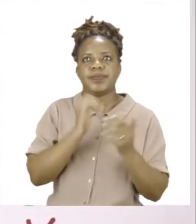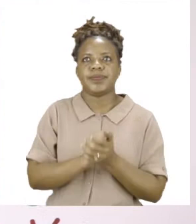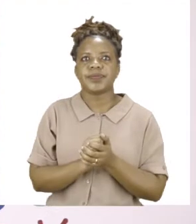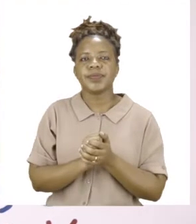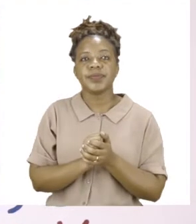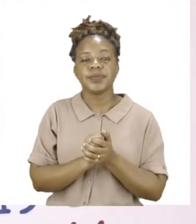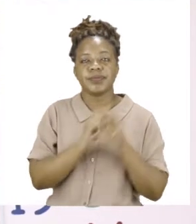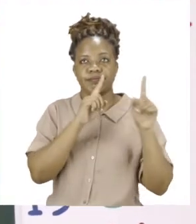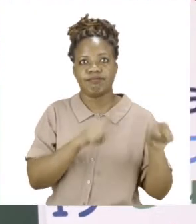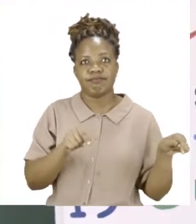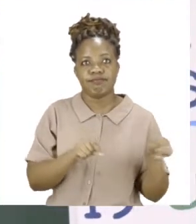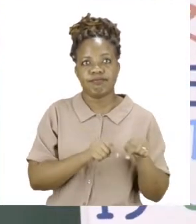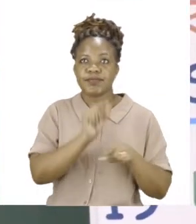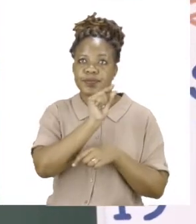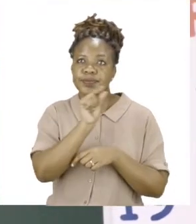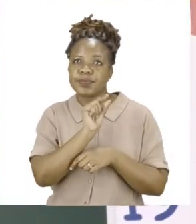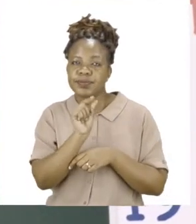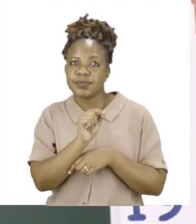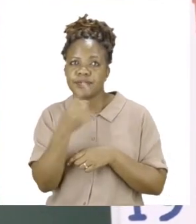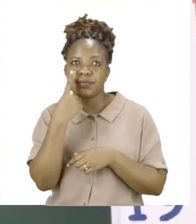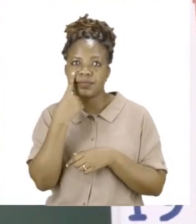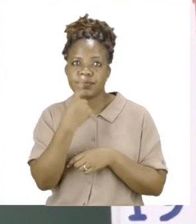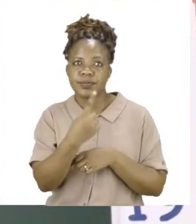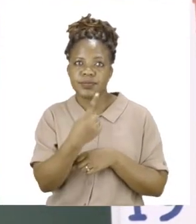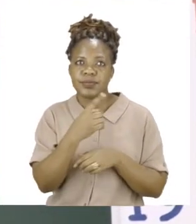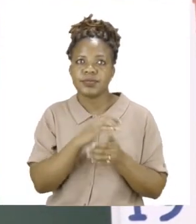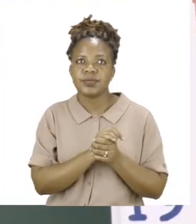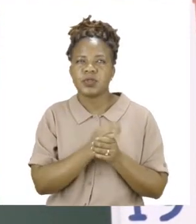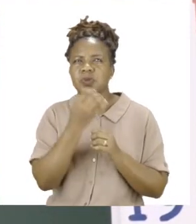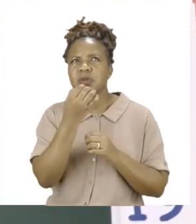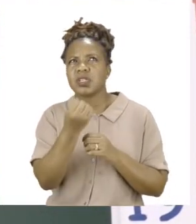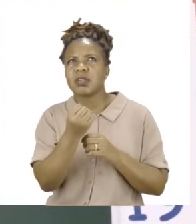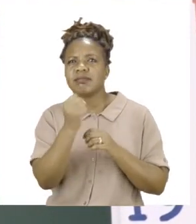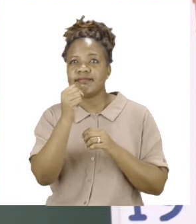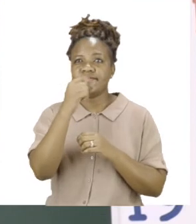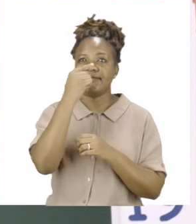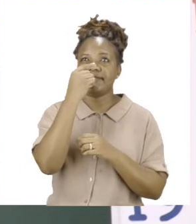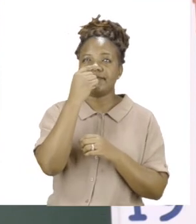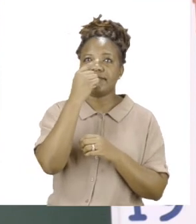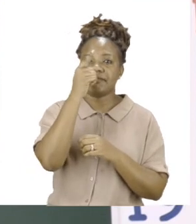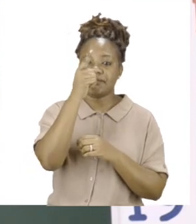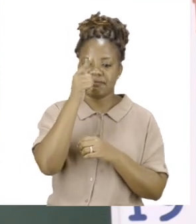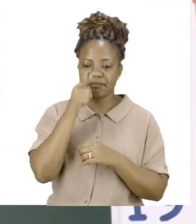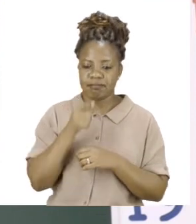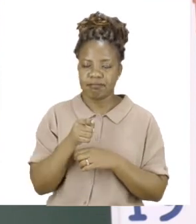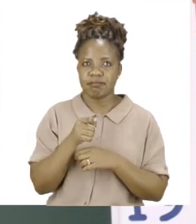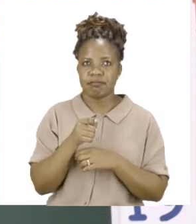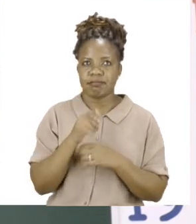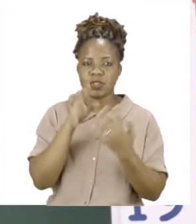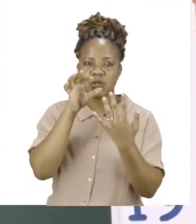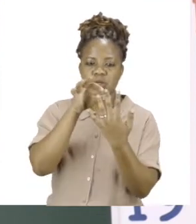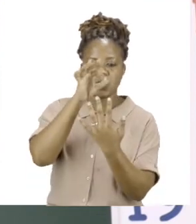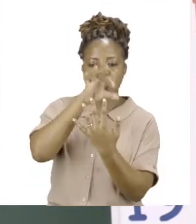Now the words that we can see, we're going to use the ones on top and also the ones at the bottom. So I'm going to start